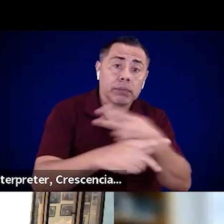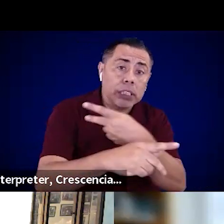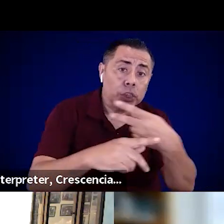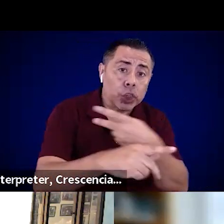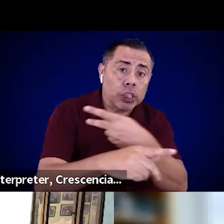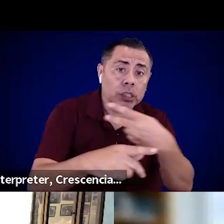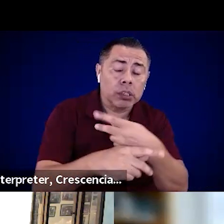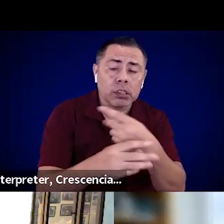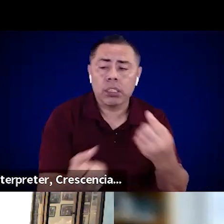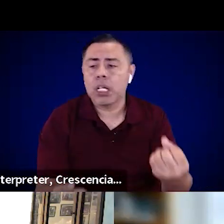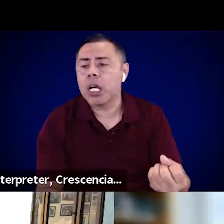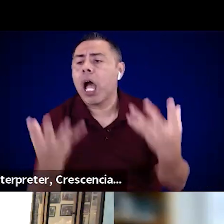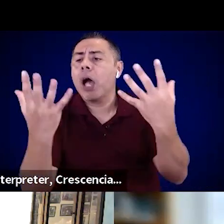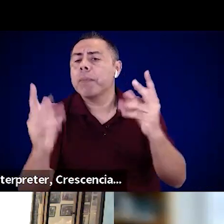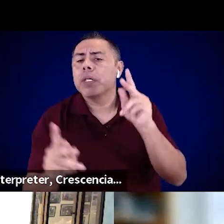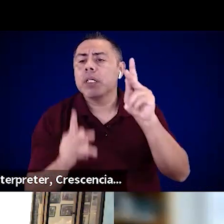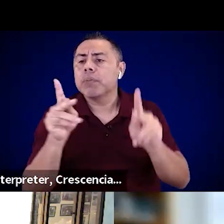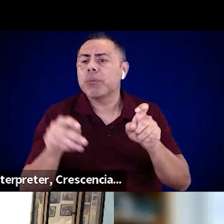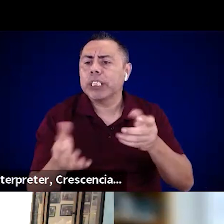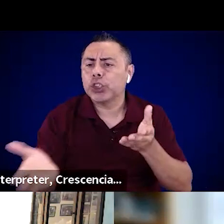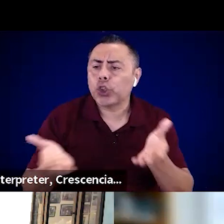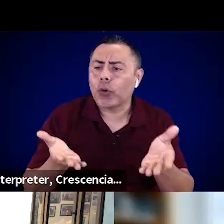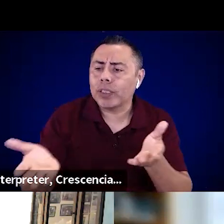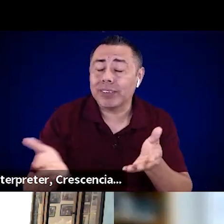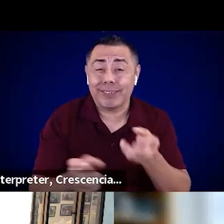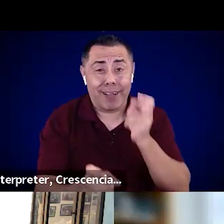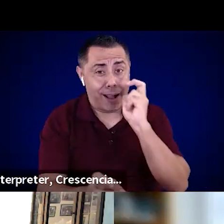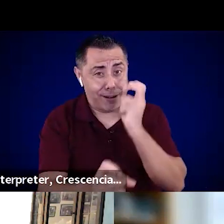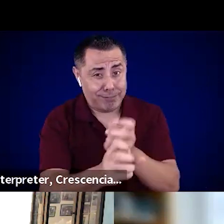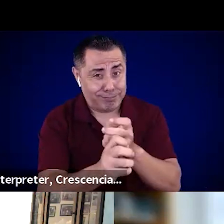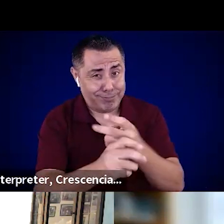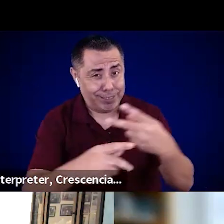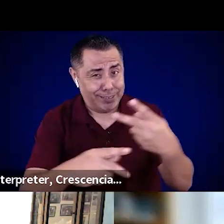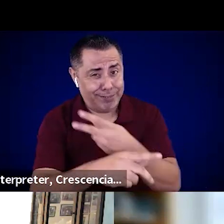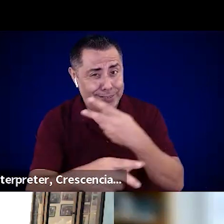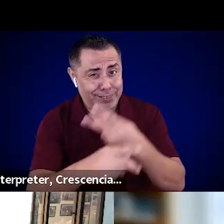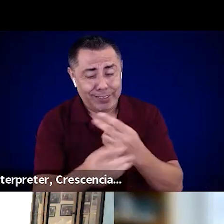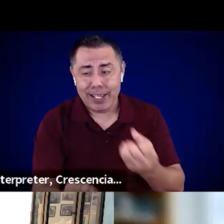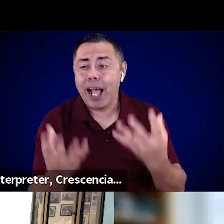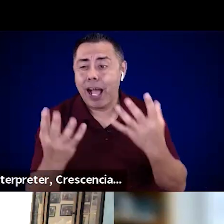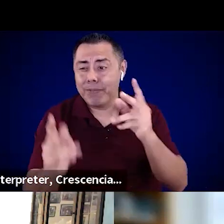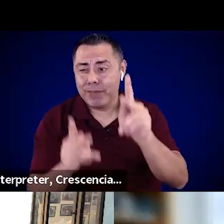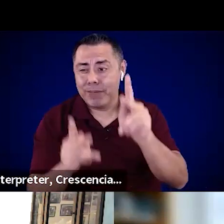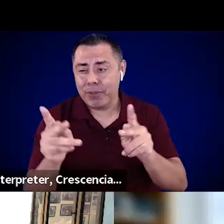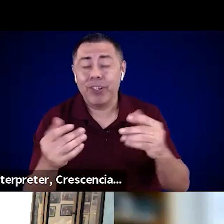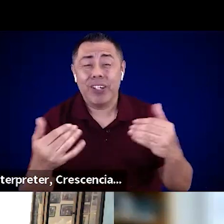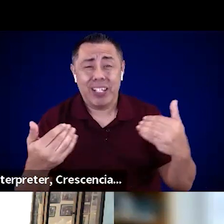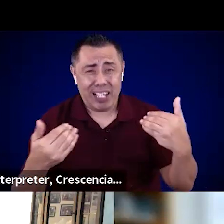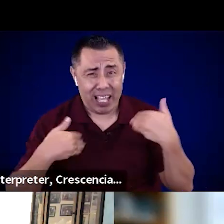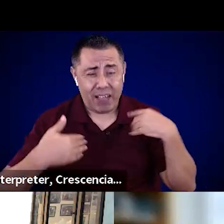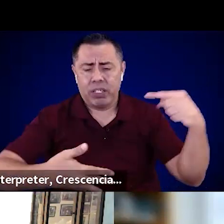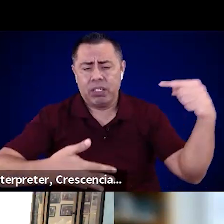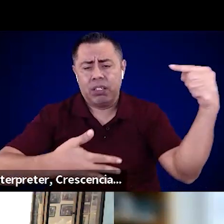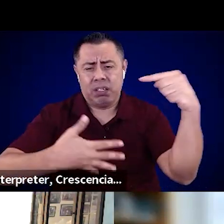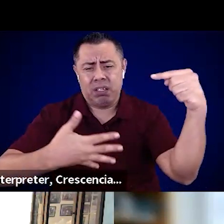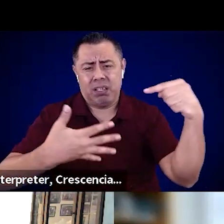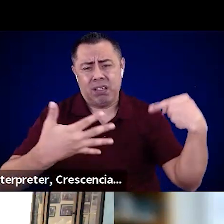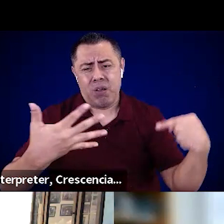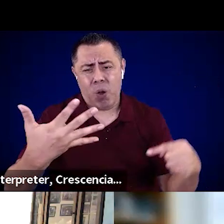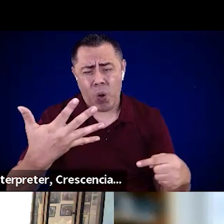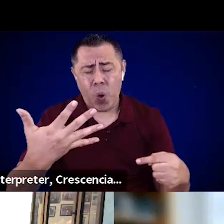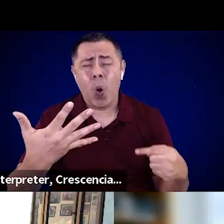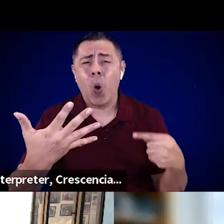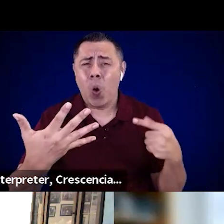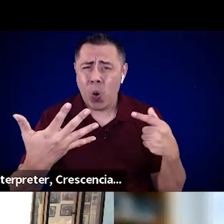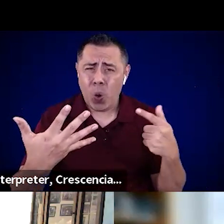need to be served that are often hard to do, so it involves a large number of factors that I will elucidate as I